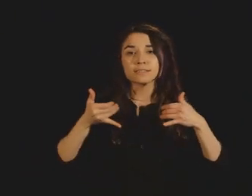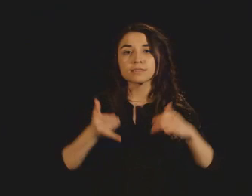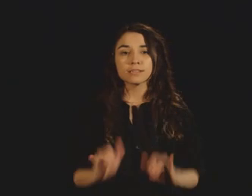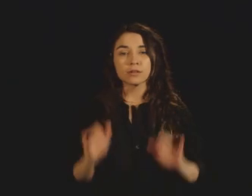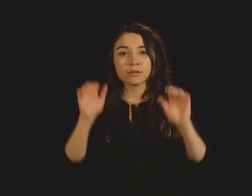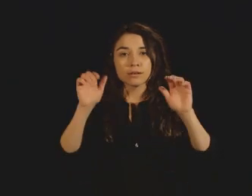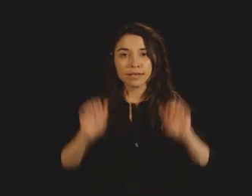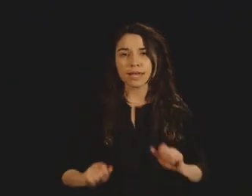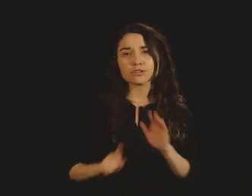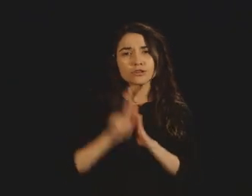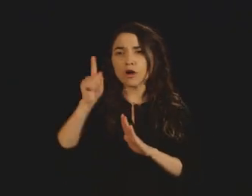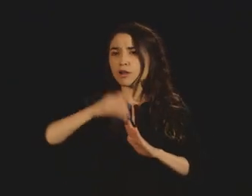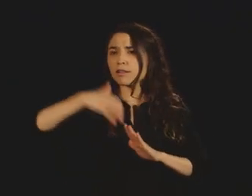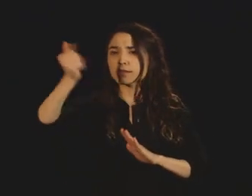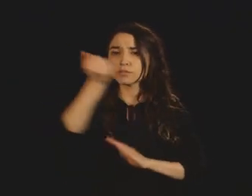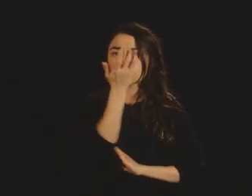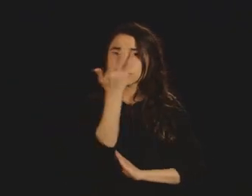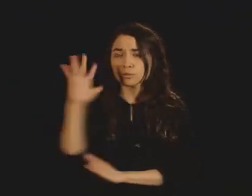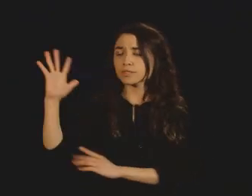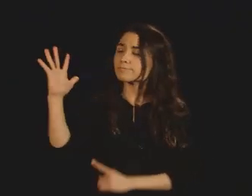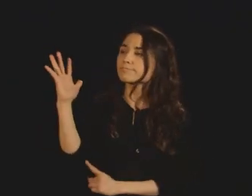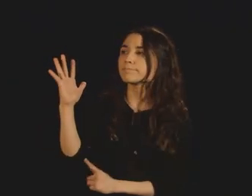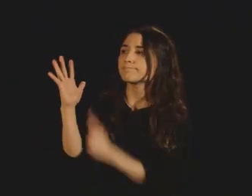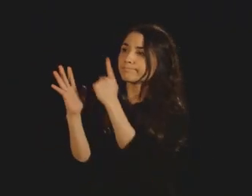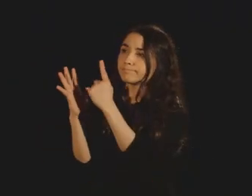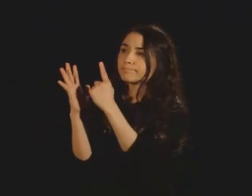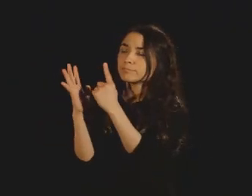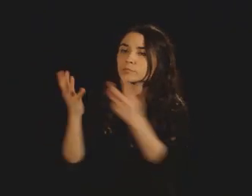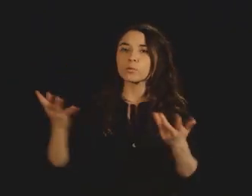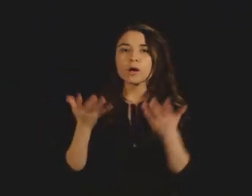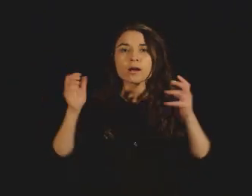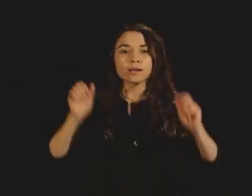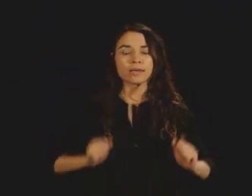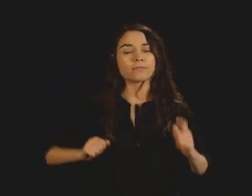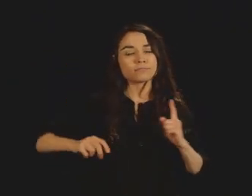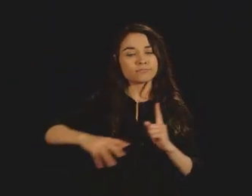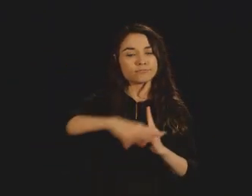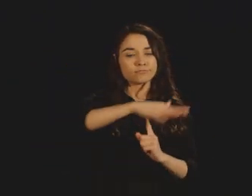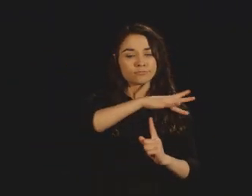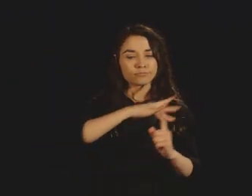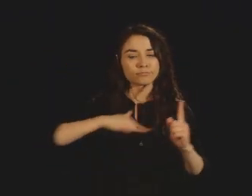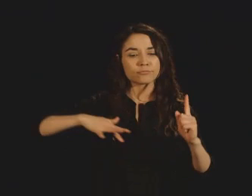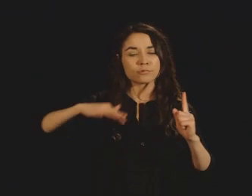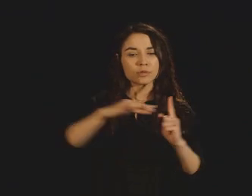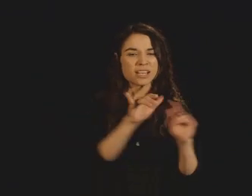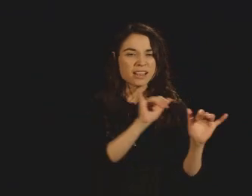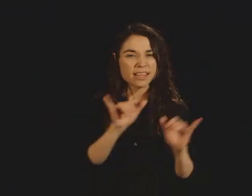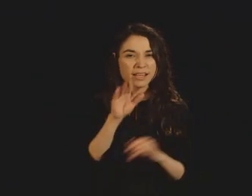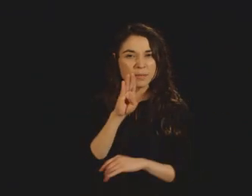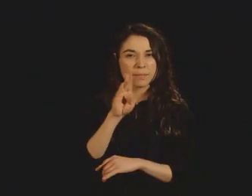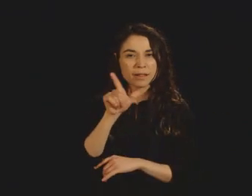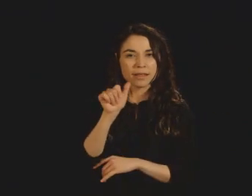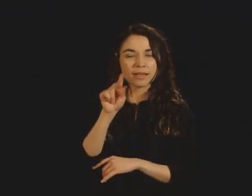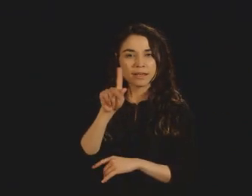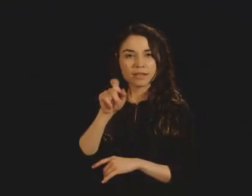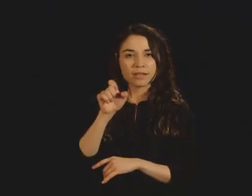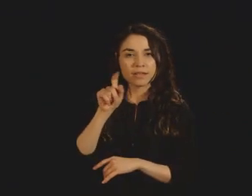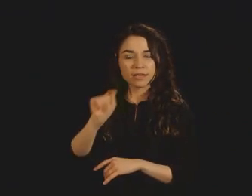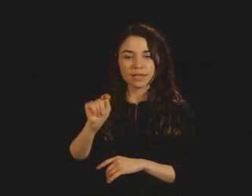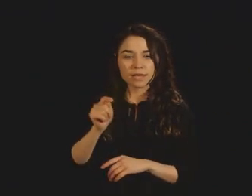What can surround us like a blanket to keep us warm, yet turn on us in a moment and freeze us to death?